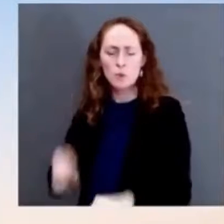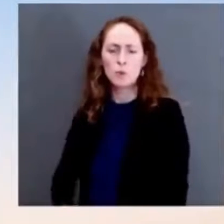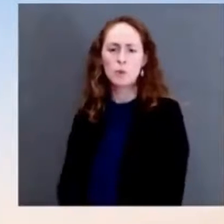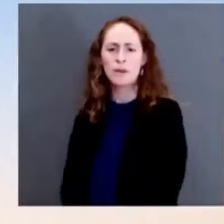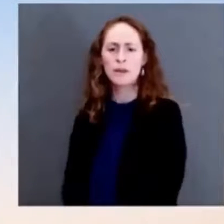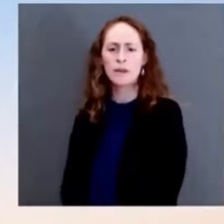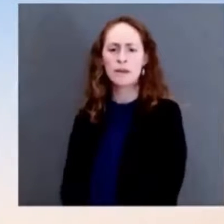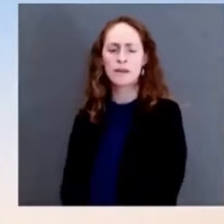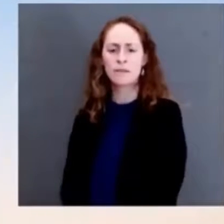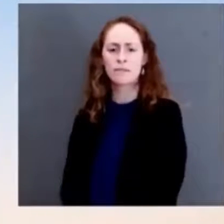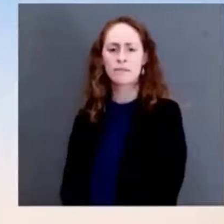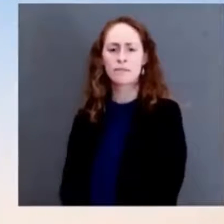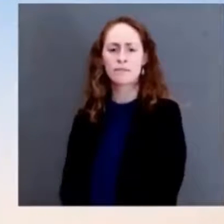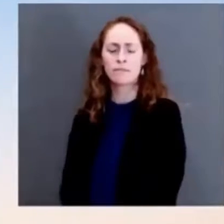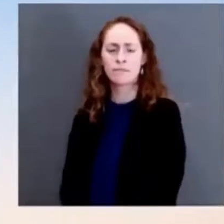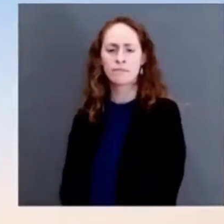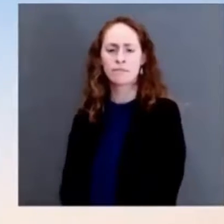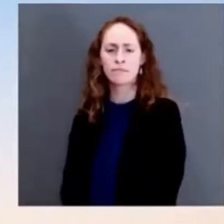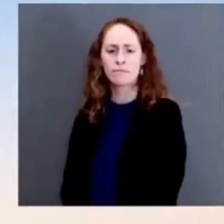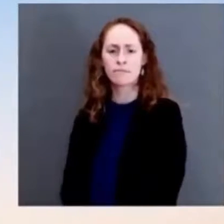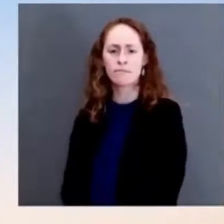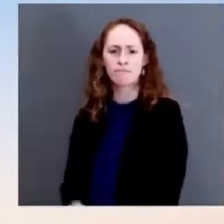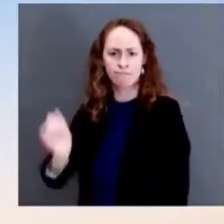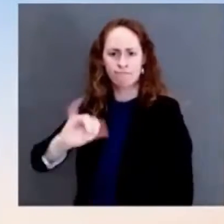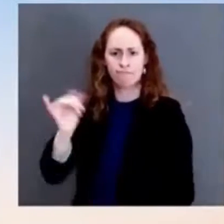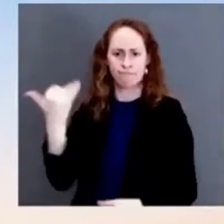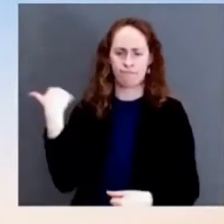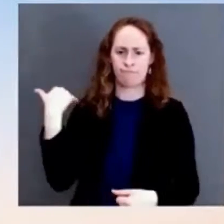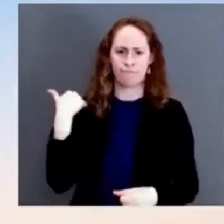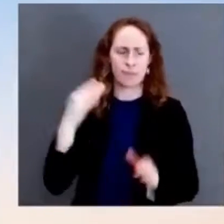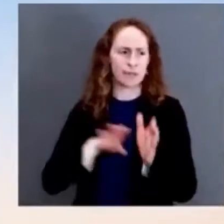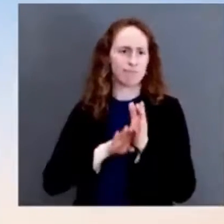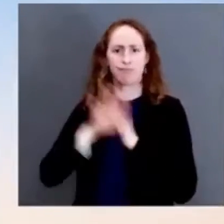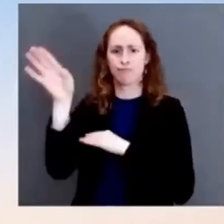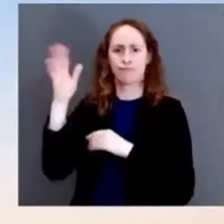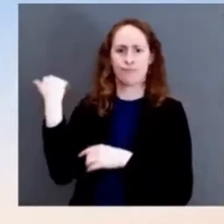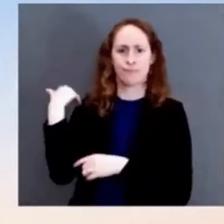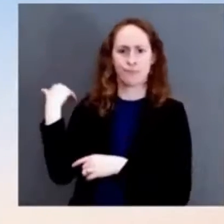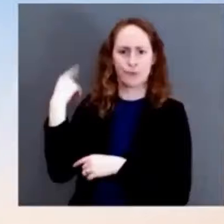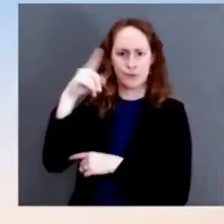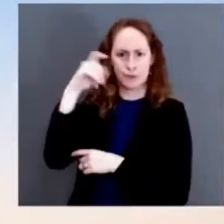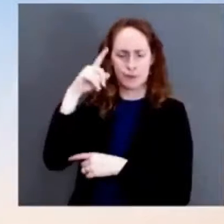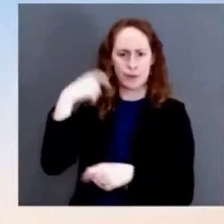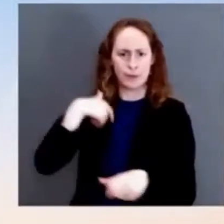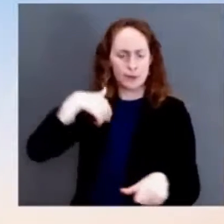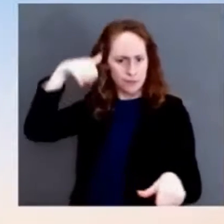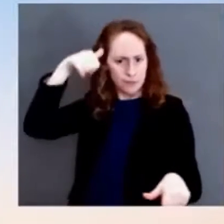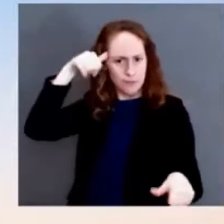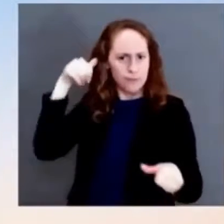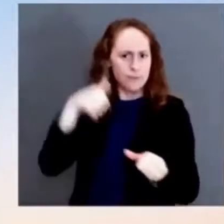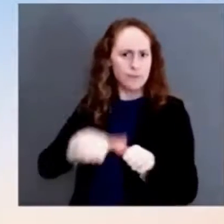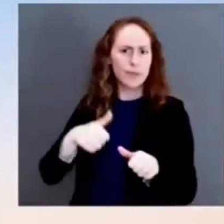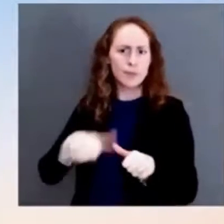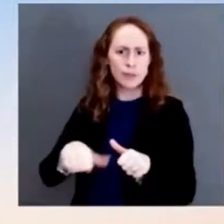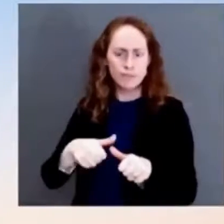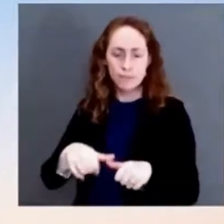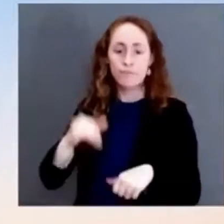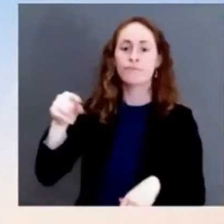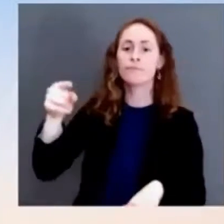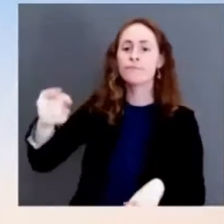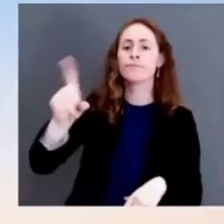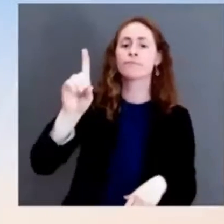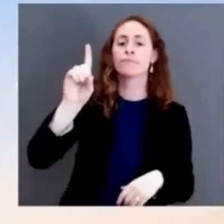to address that was the DOJ strike teams that were sent out to those five cities. It was D.C., New York, Chicago, L.A., and San Francisco.